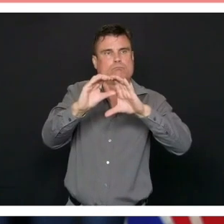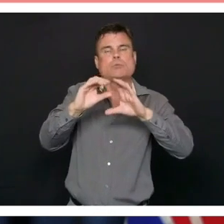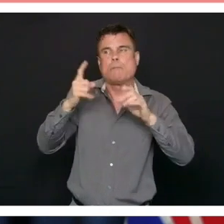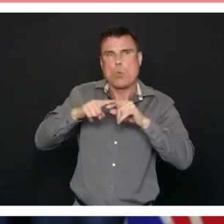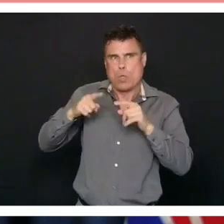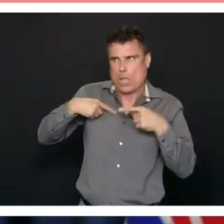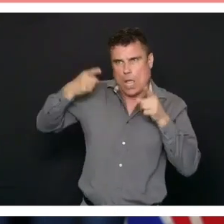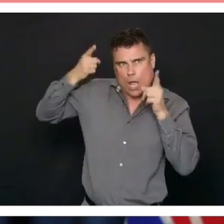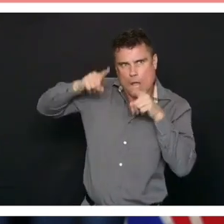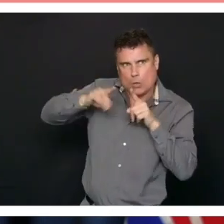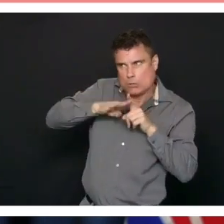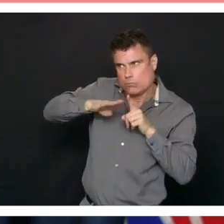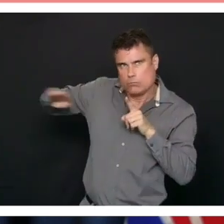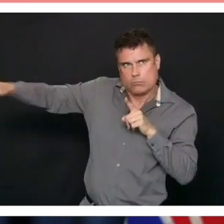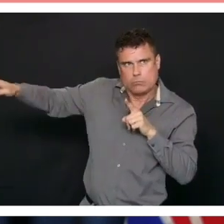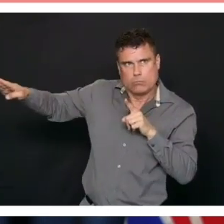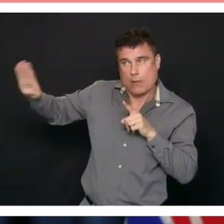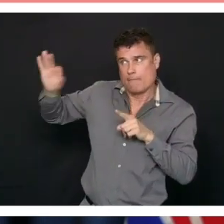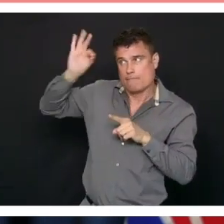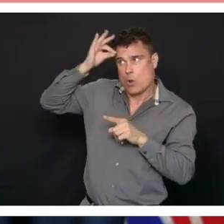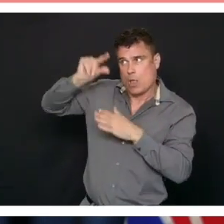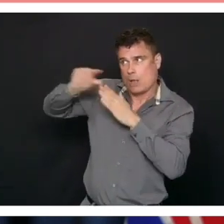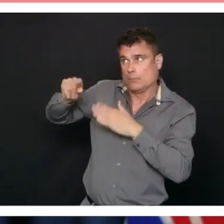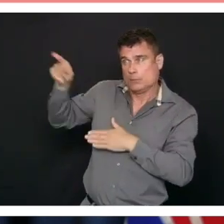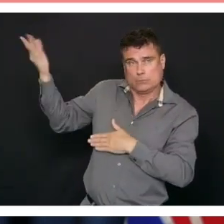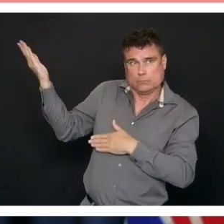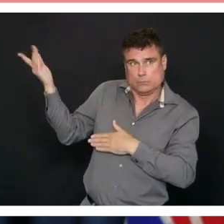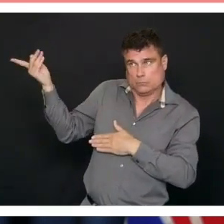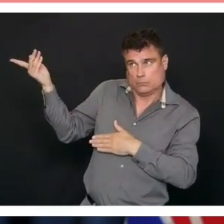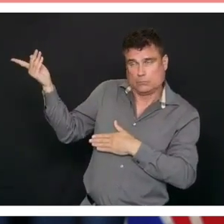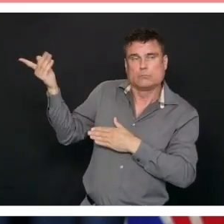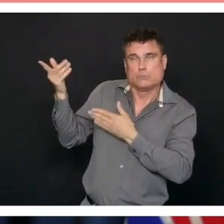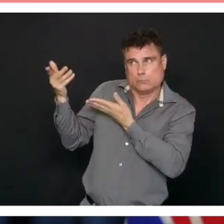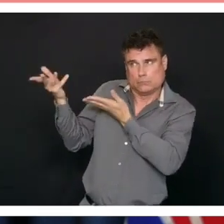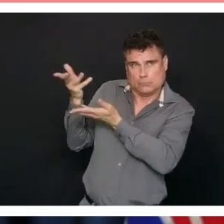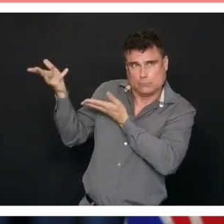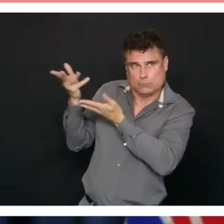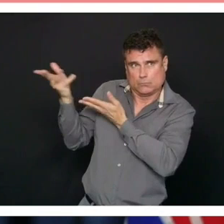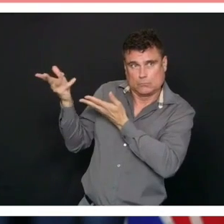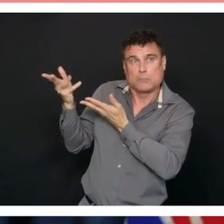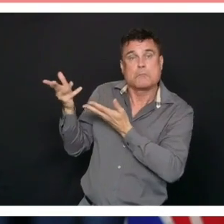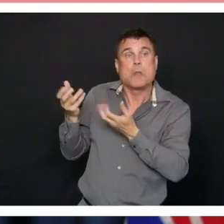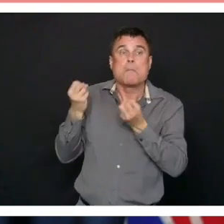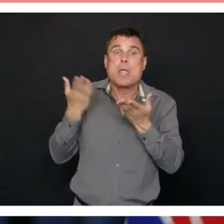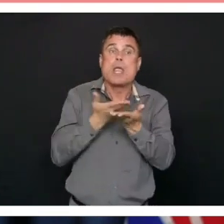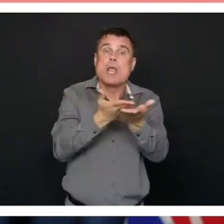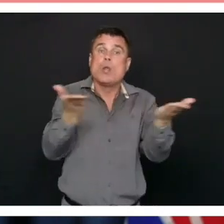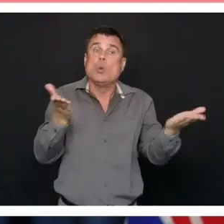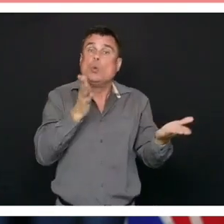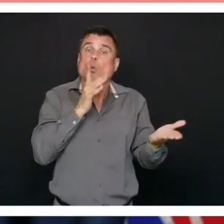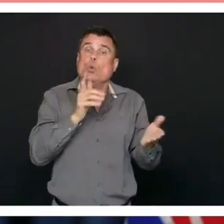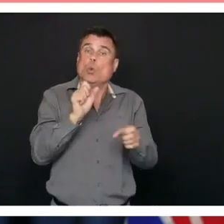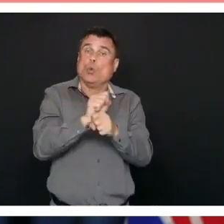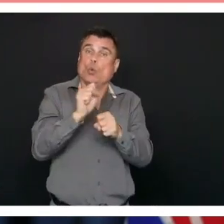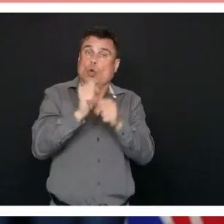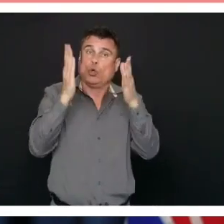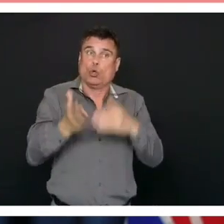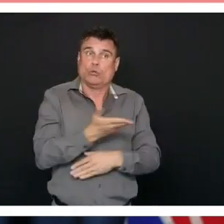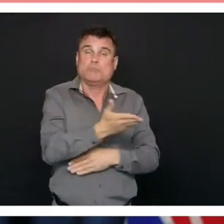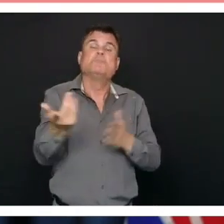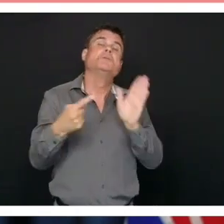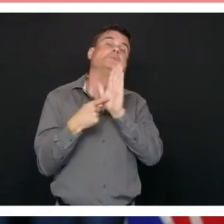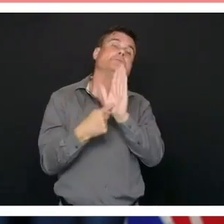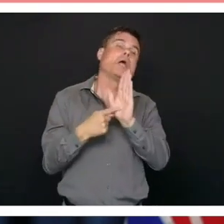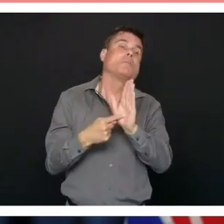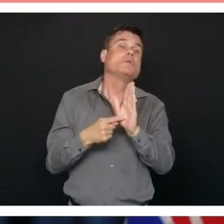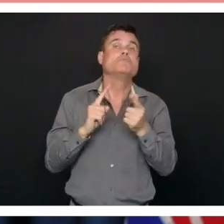with the federal government to put in place the plan for British Columbia. Many of the workers, frontline workers in